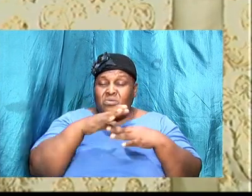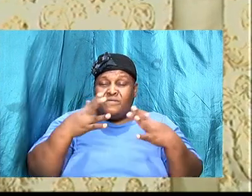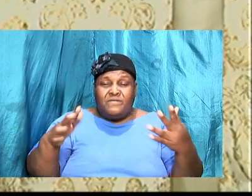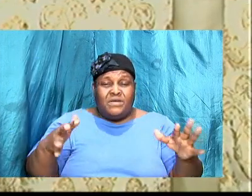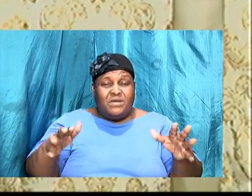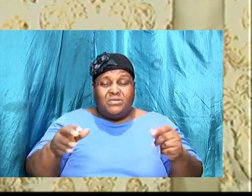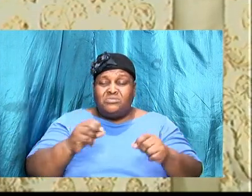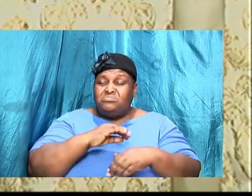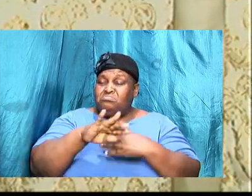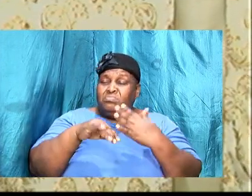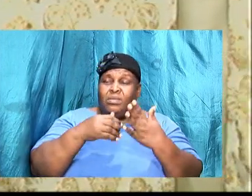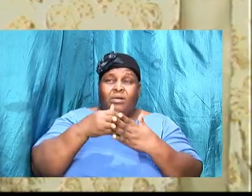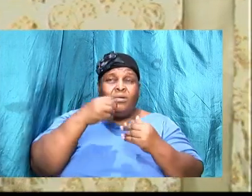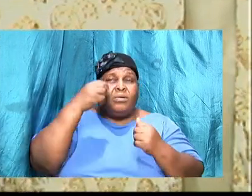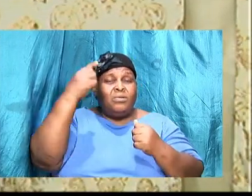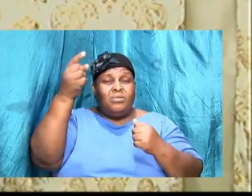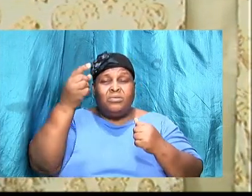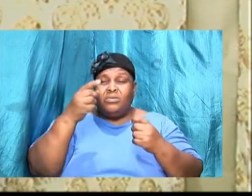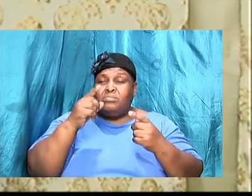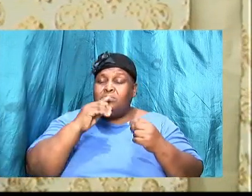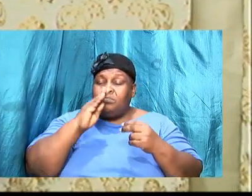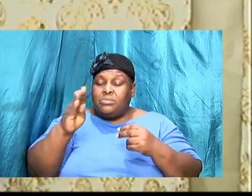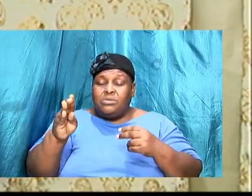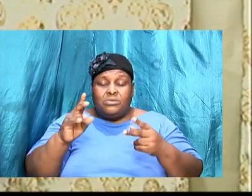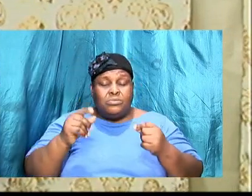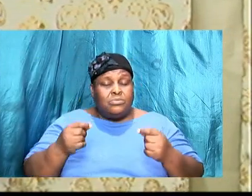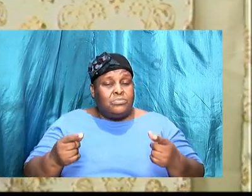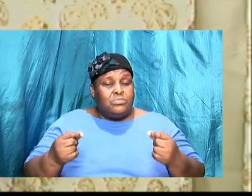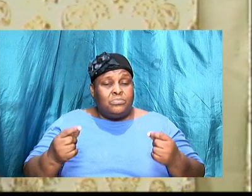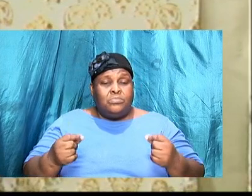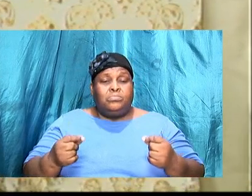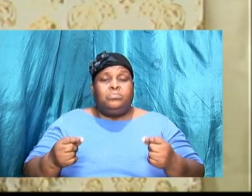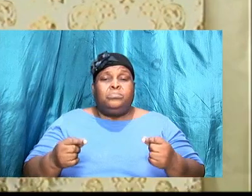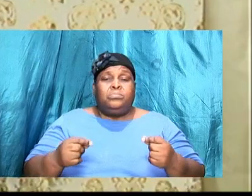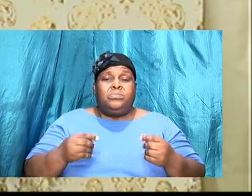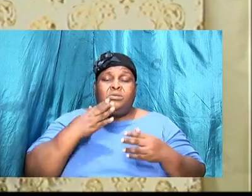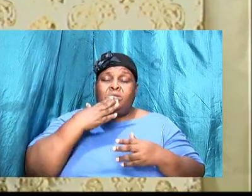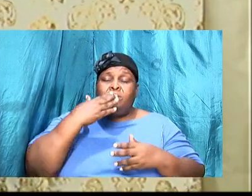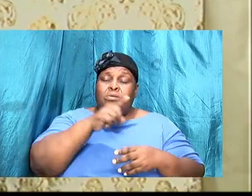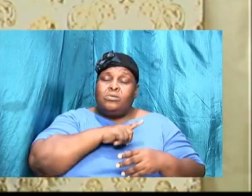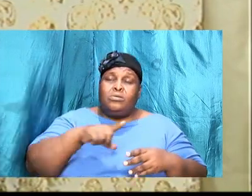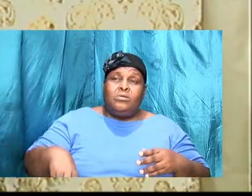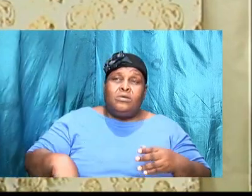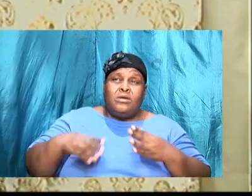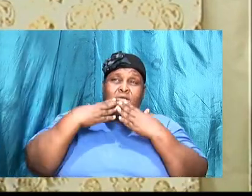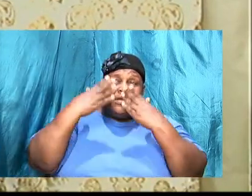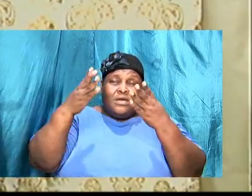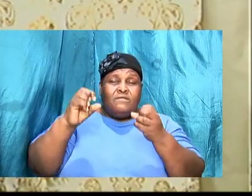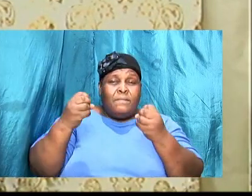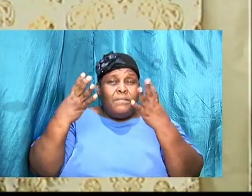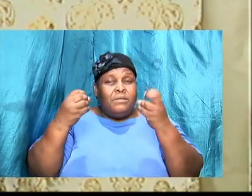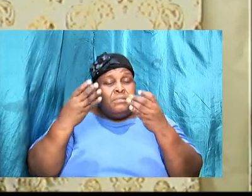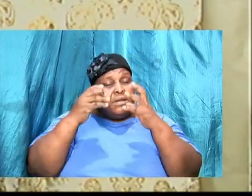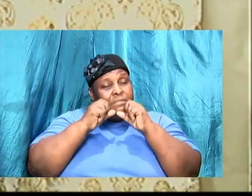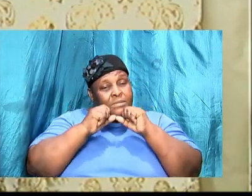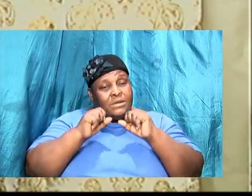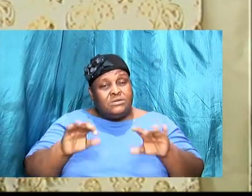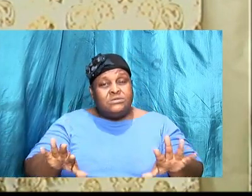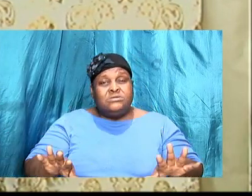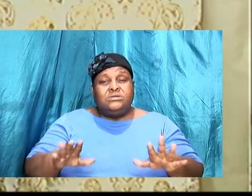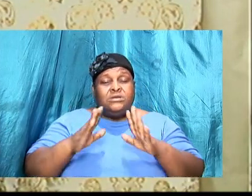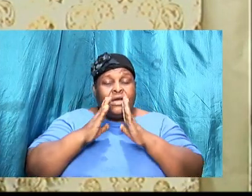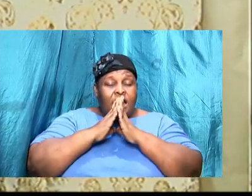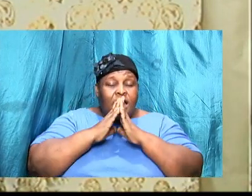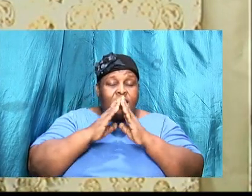for all that you will be doing. Lord, we thank you for your manifold blessings, and we ask,